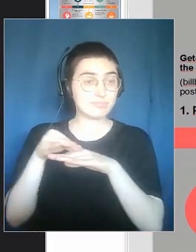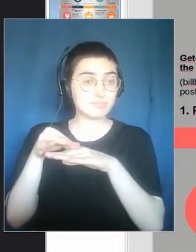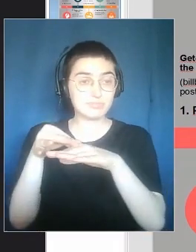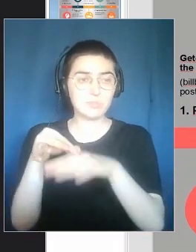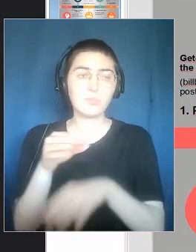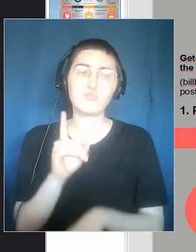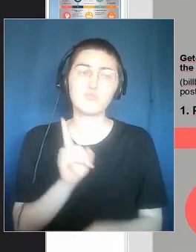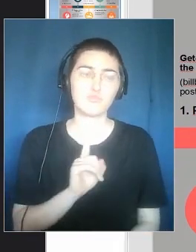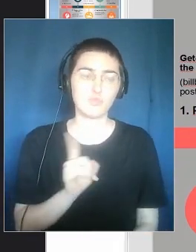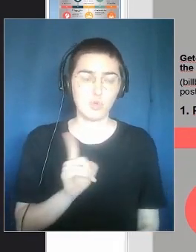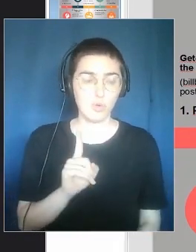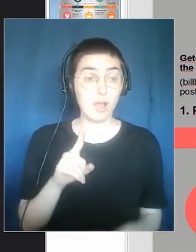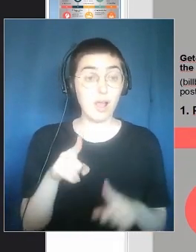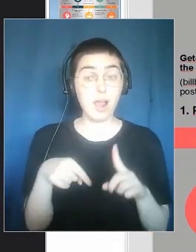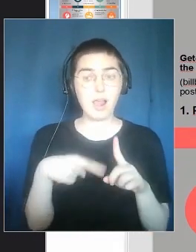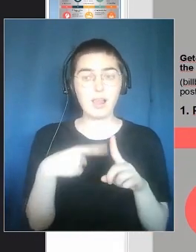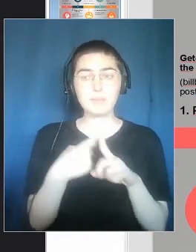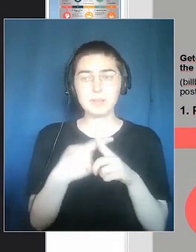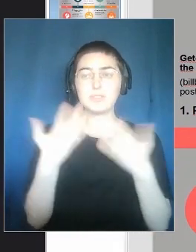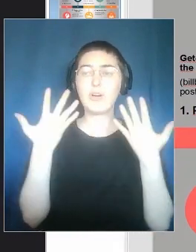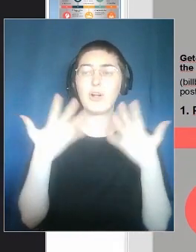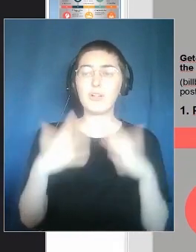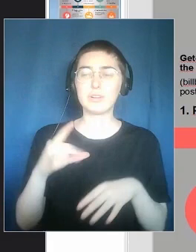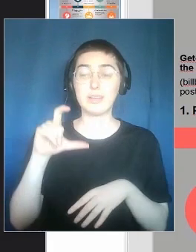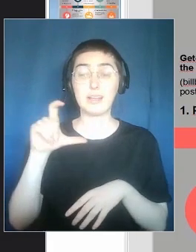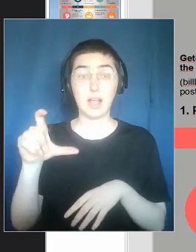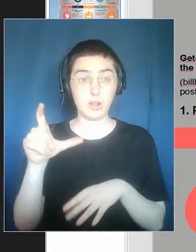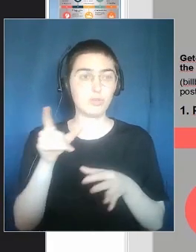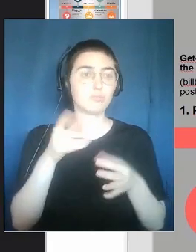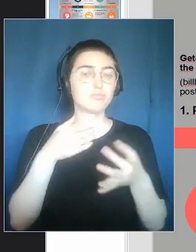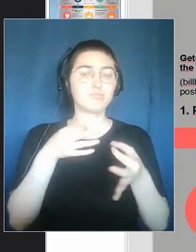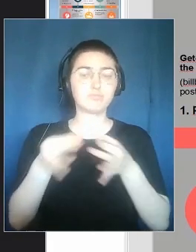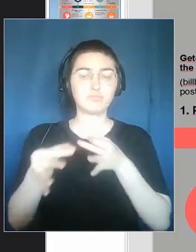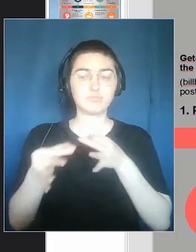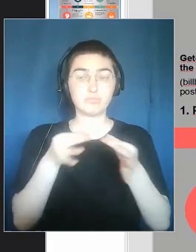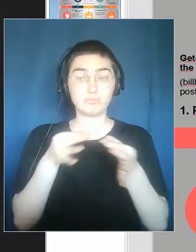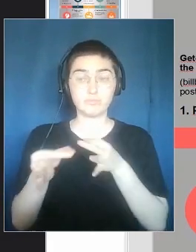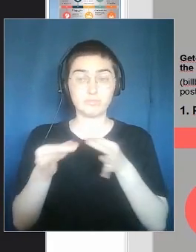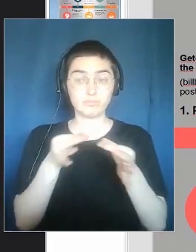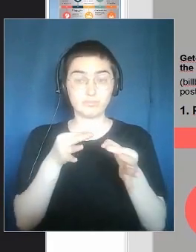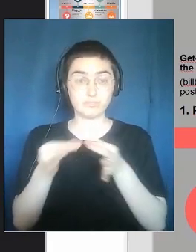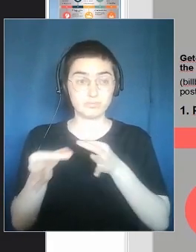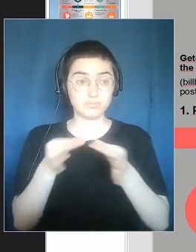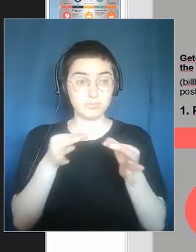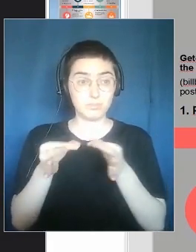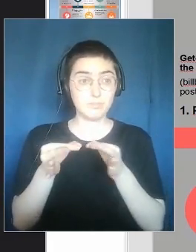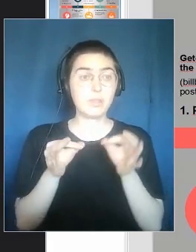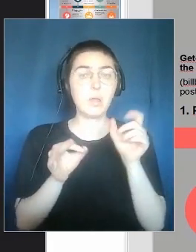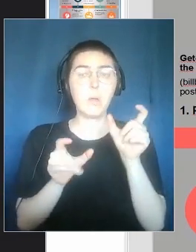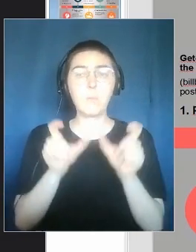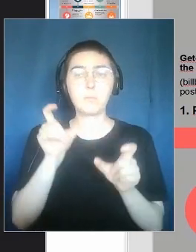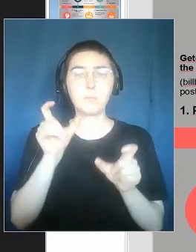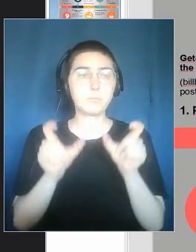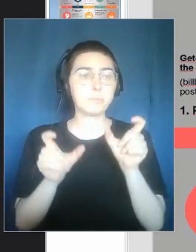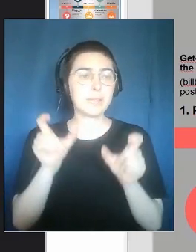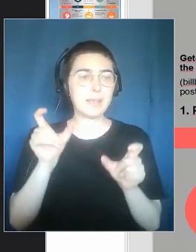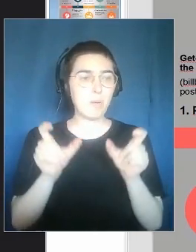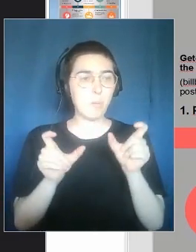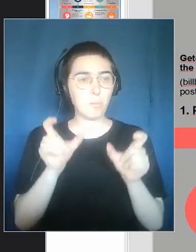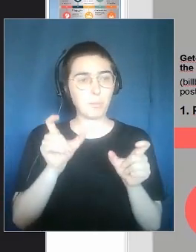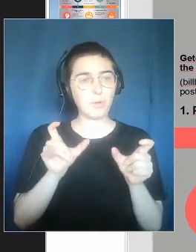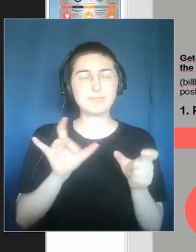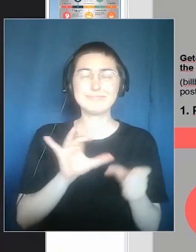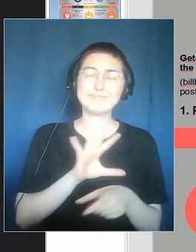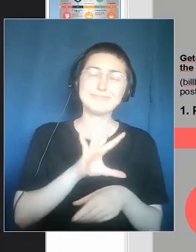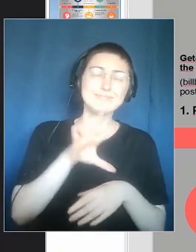actually. But as we already said, as Carlos already said, the people who do the